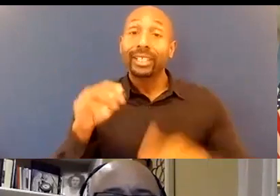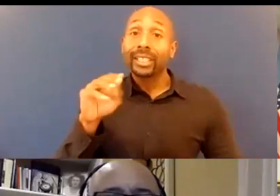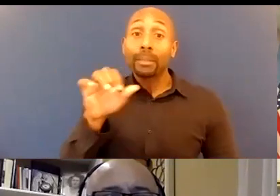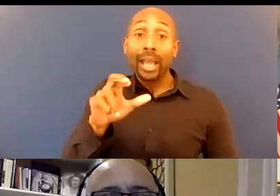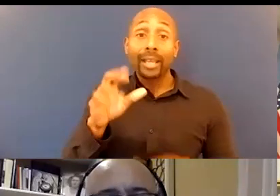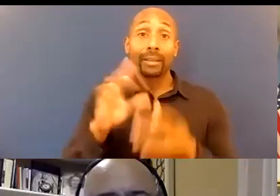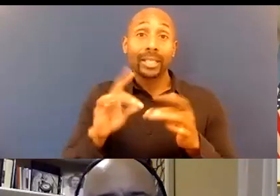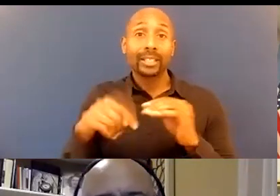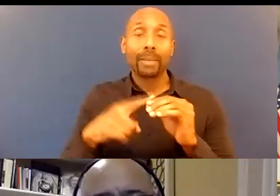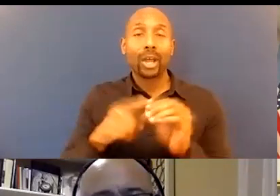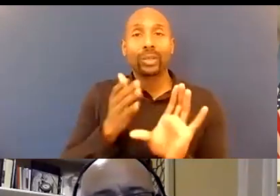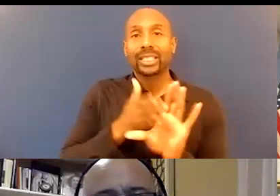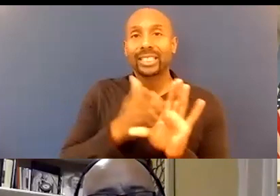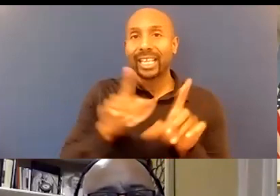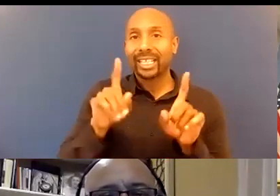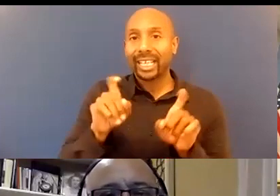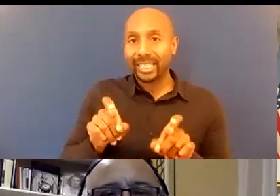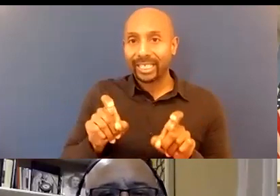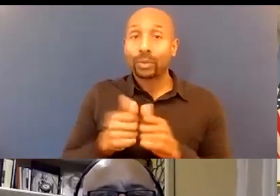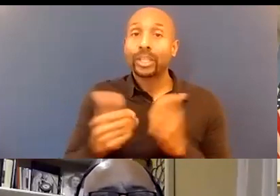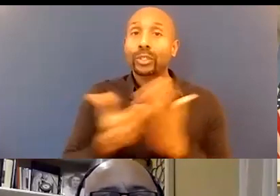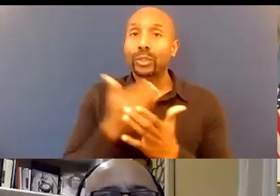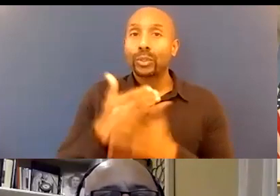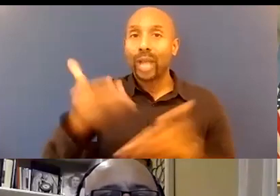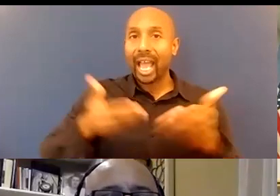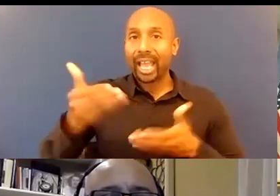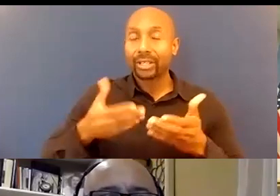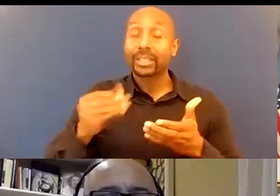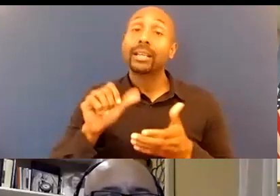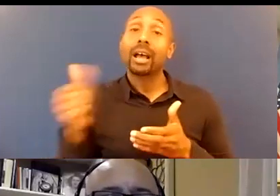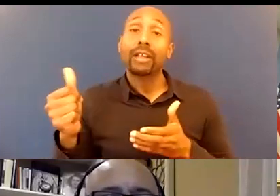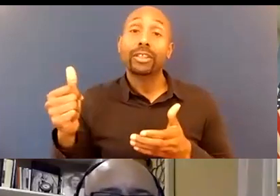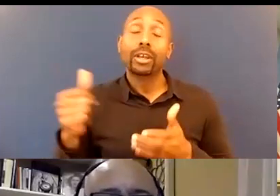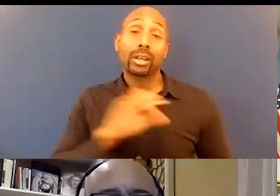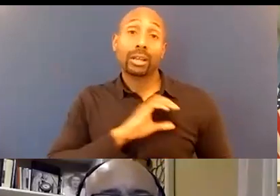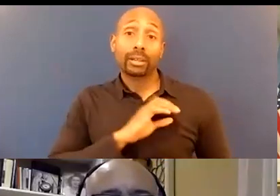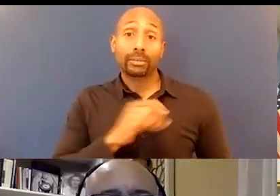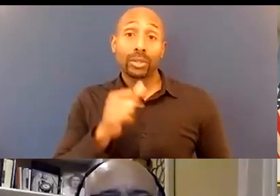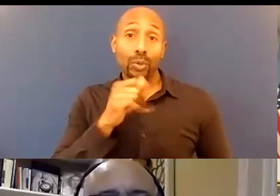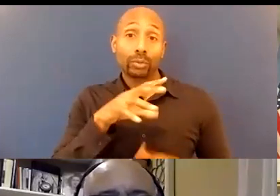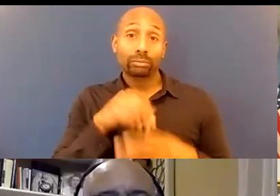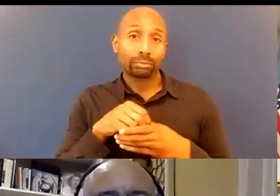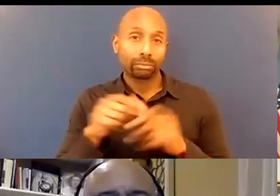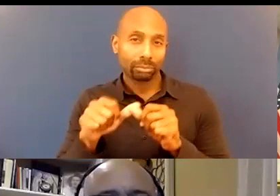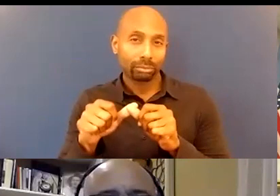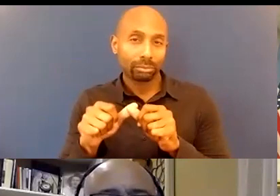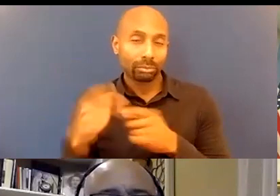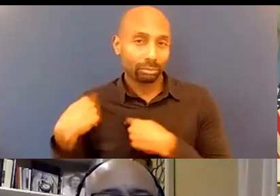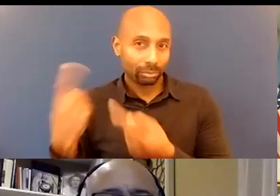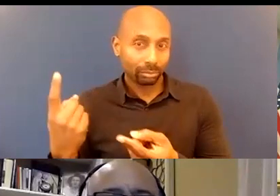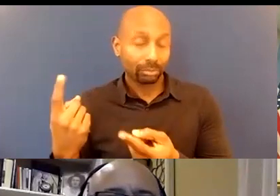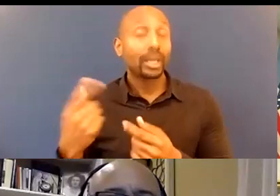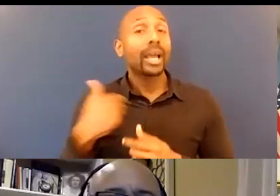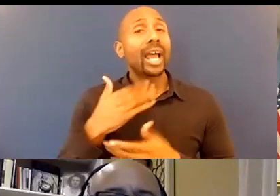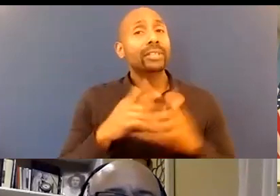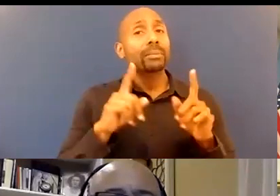testing with new hires and other officers who've been all the while um there are tests that certainly can determine you